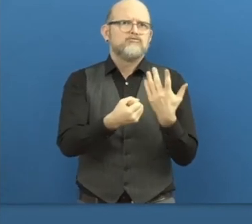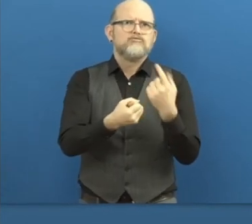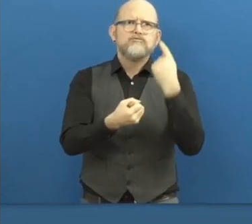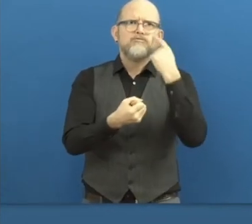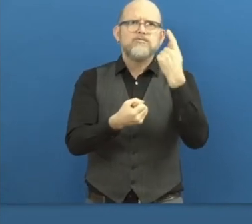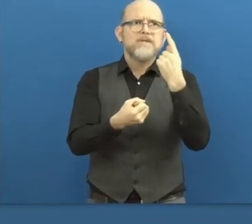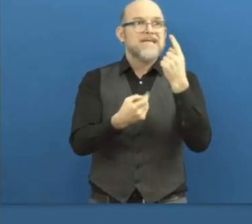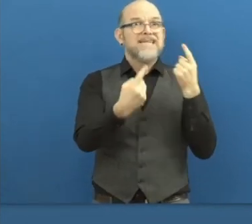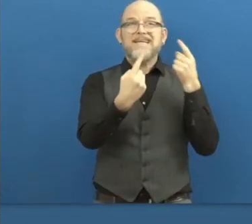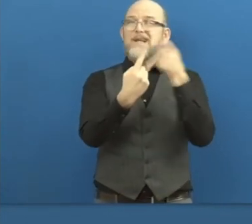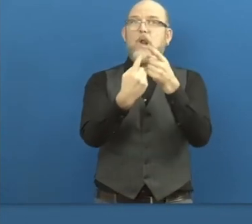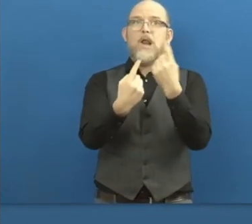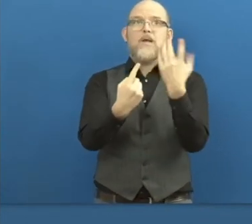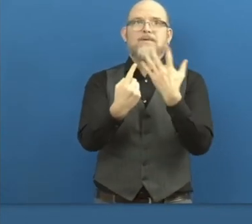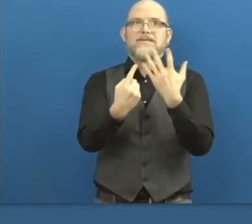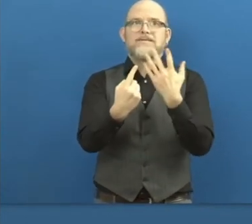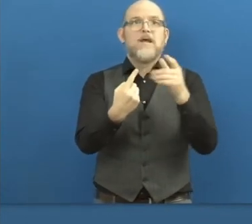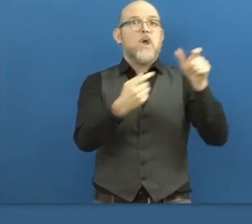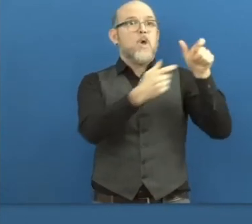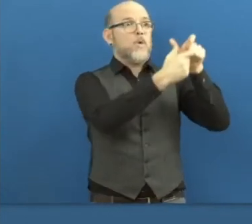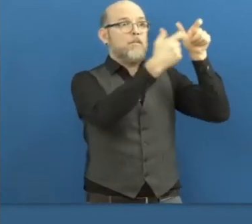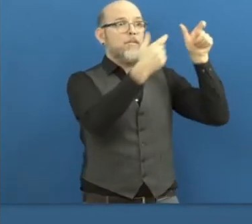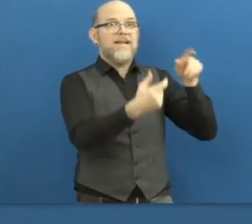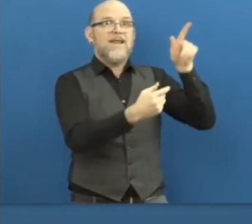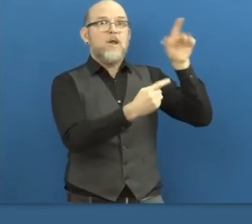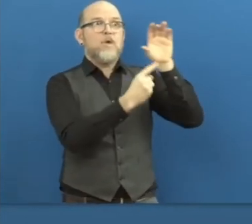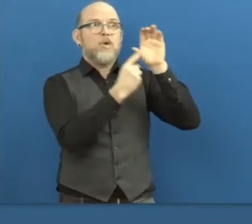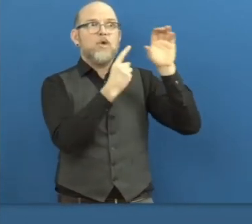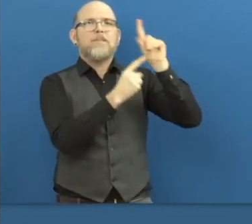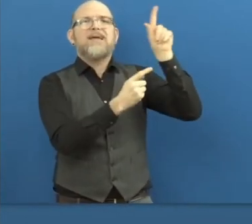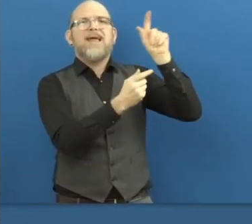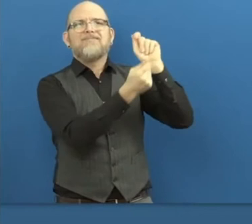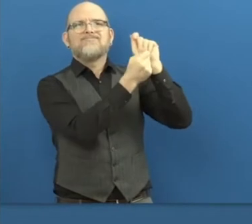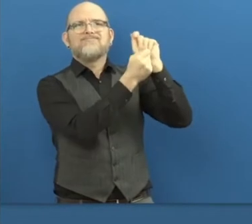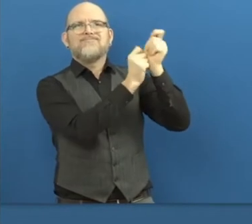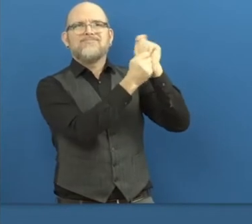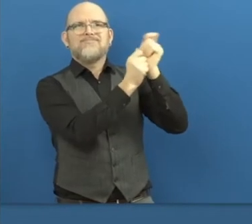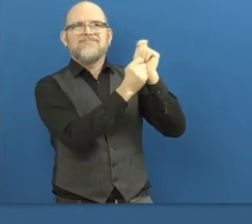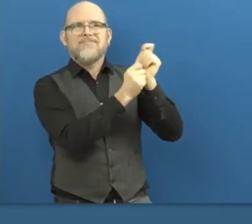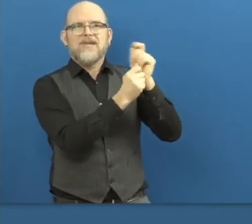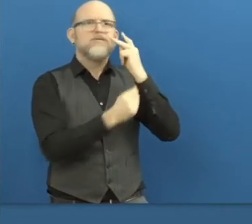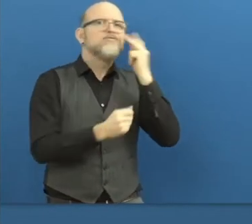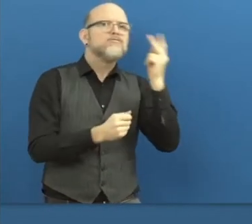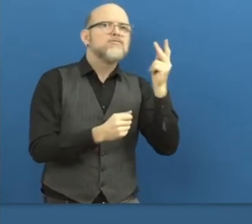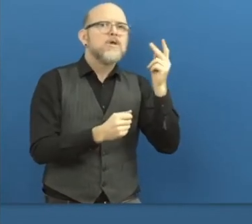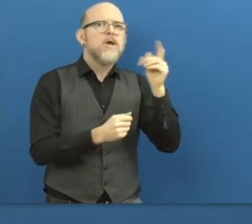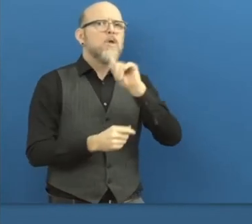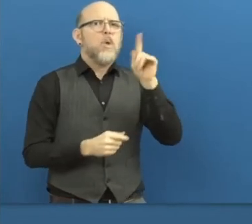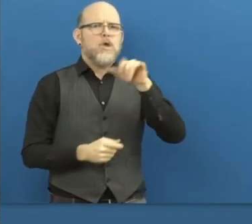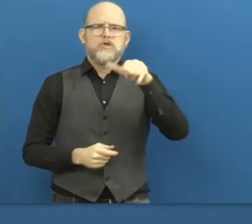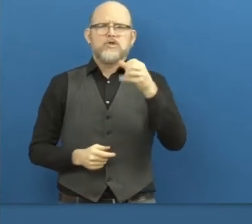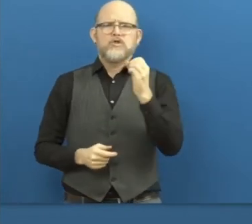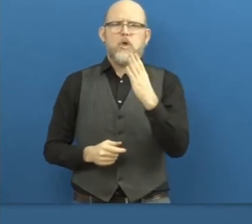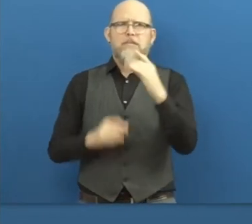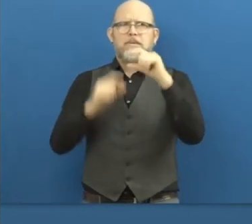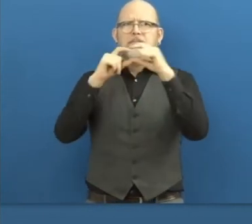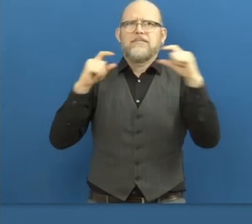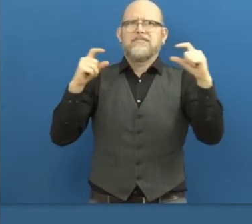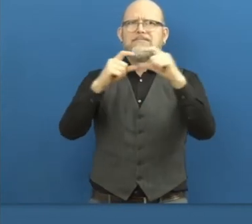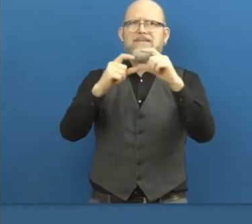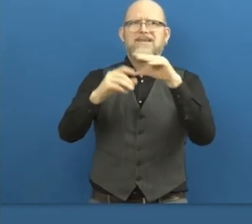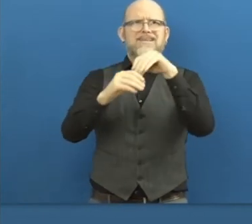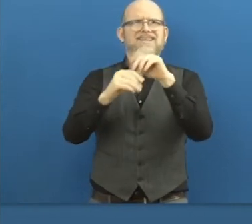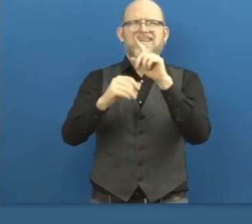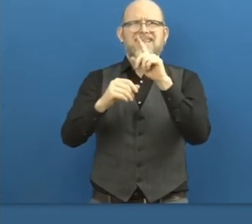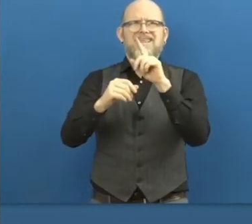of companies. So this is the reason why we are creating not only a shop board, but